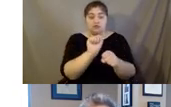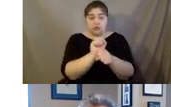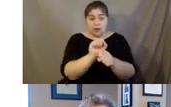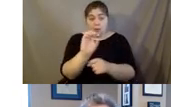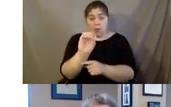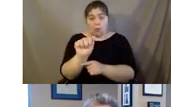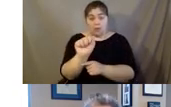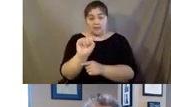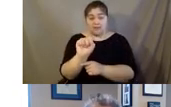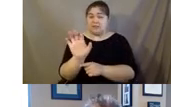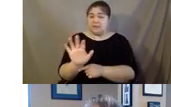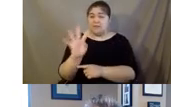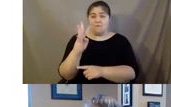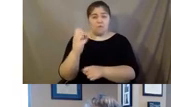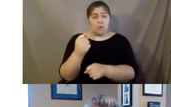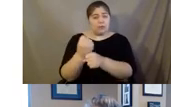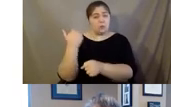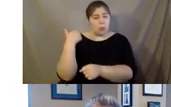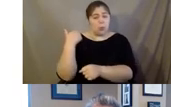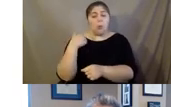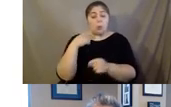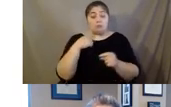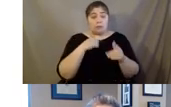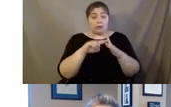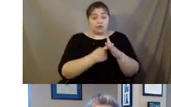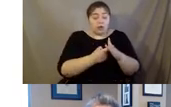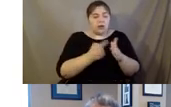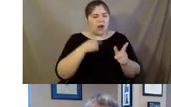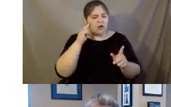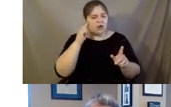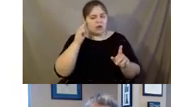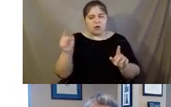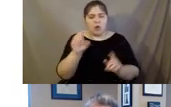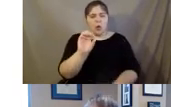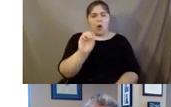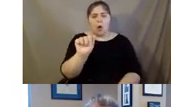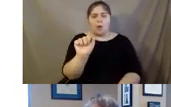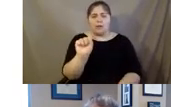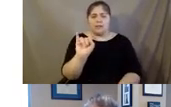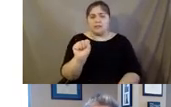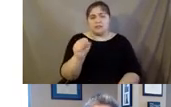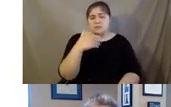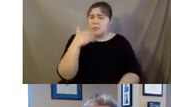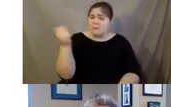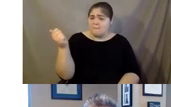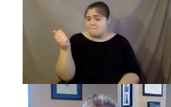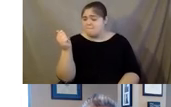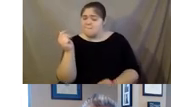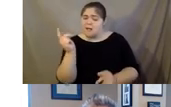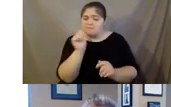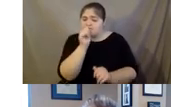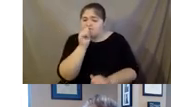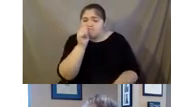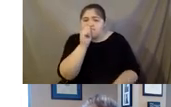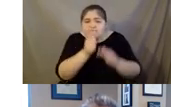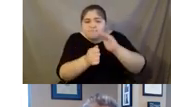almost four years ago. And when I started, the one thing I kept hearing was that OASIS was the best kept secret in, in